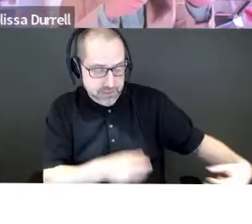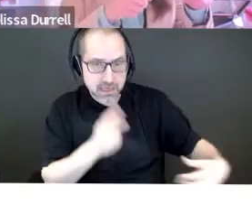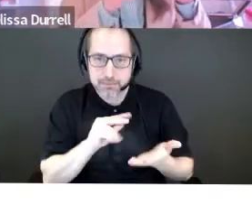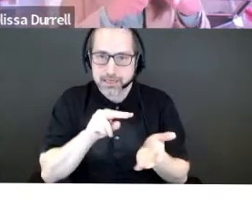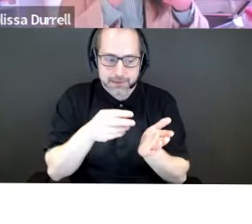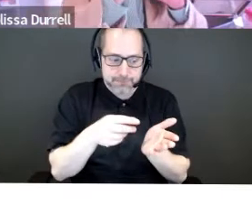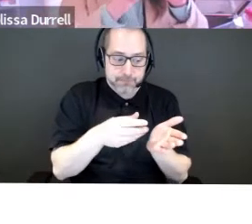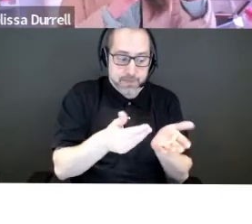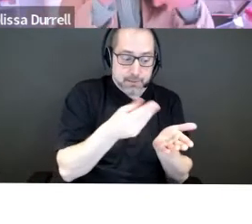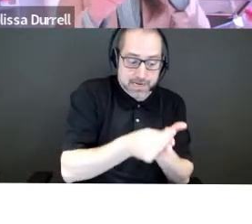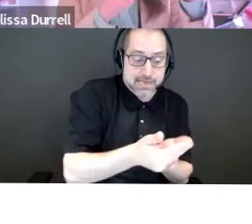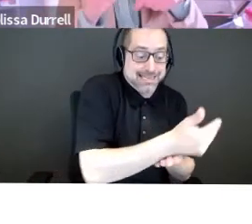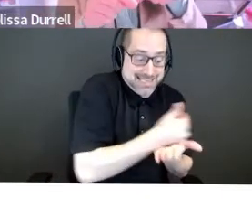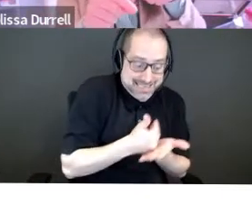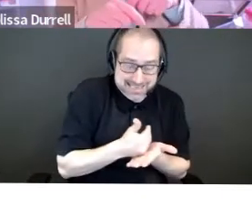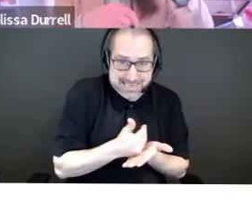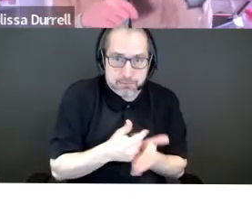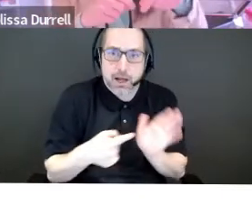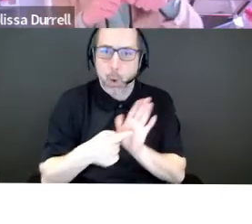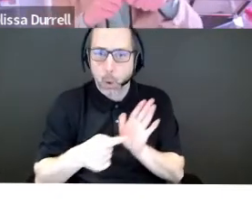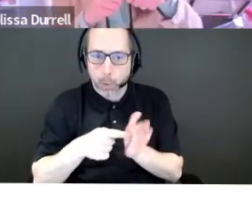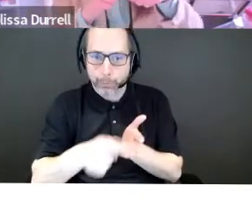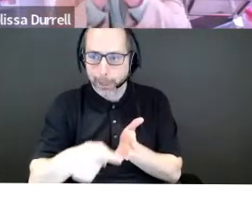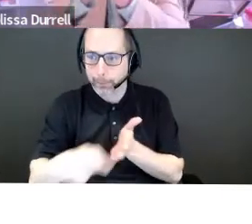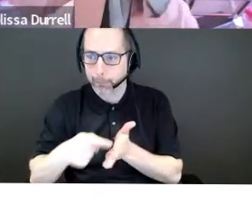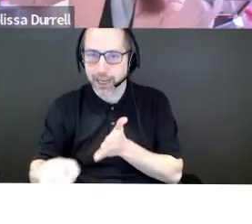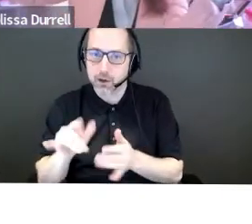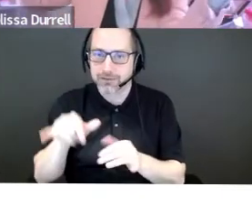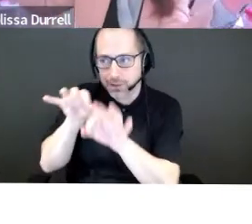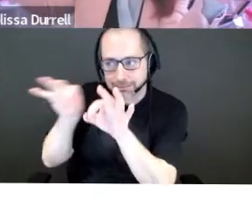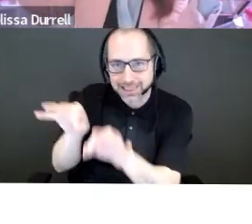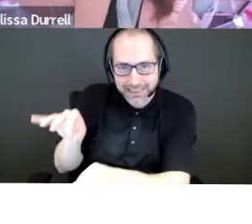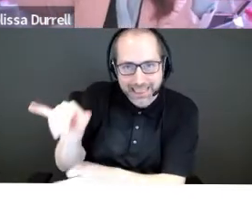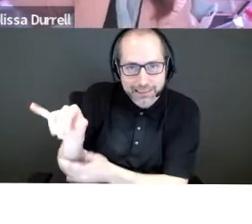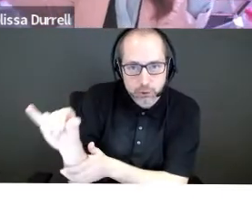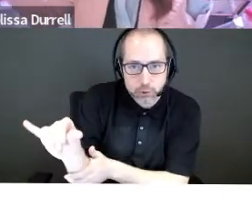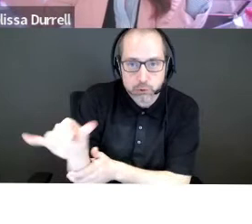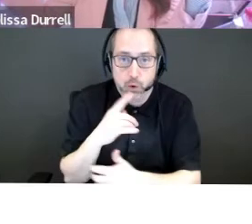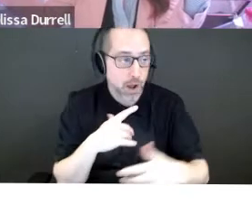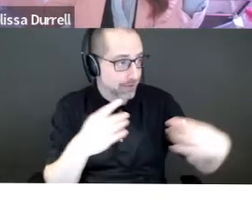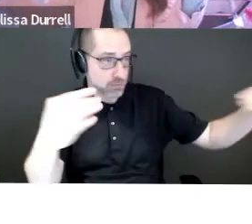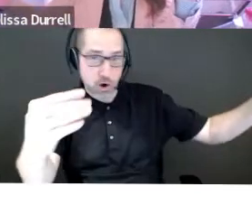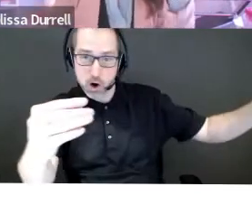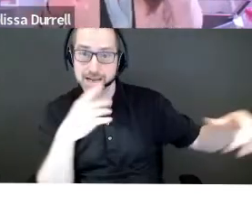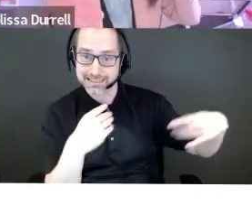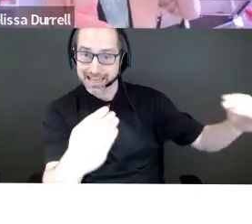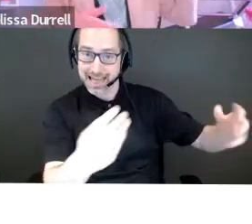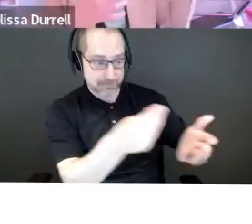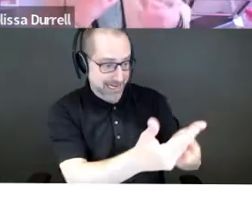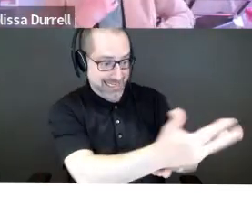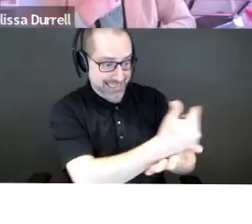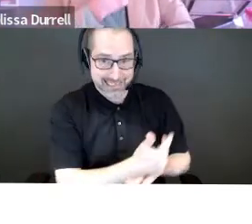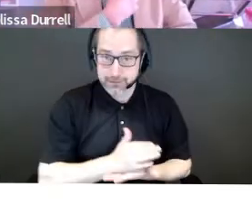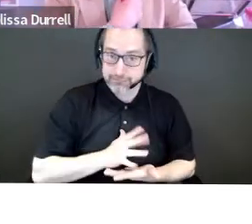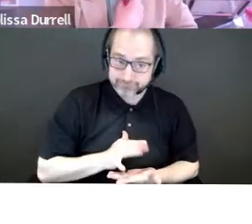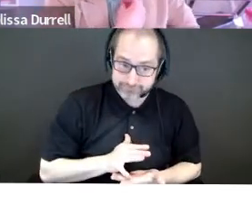that revenue that you're saying, I'm going to make this much revenue and I'm selling into this market and financially, this is what this looks like over the big picture. Now,